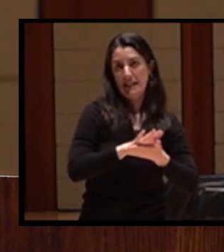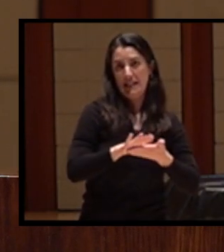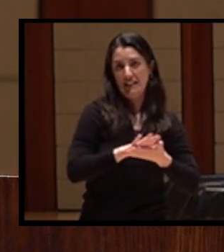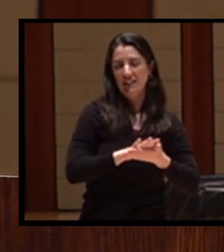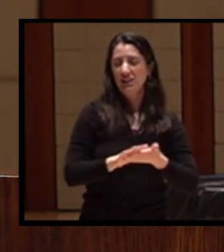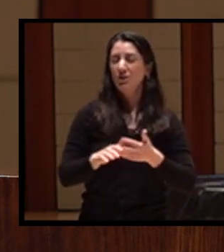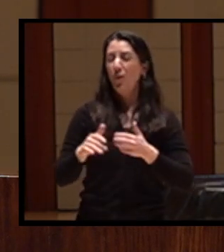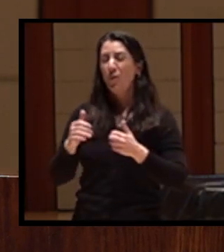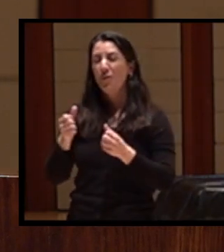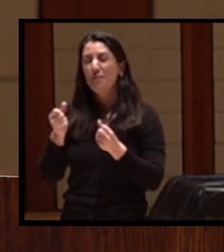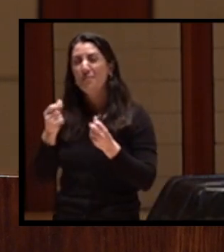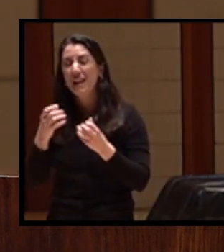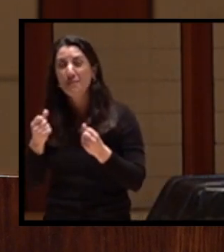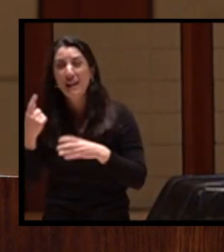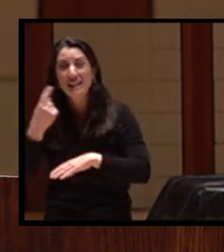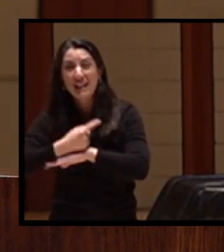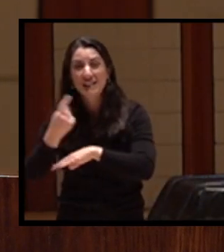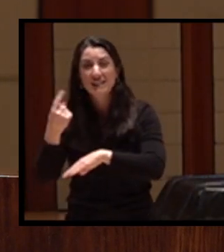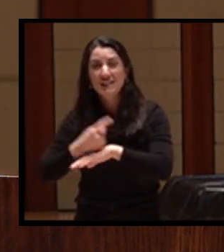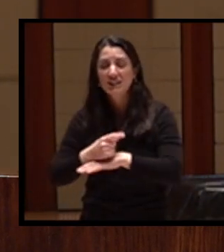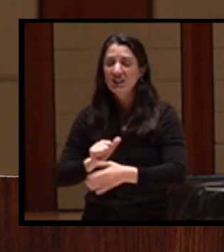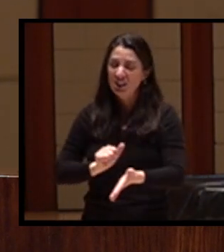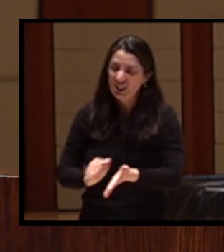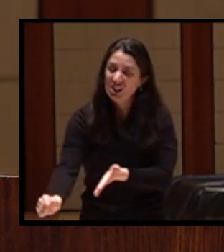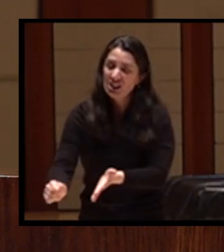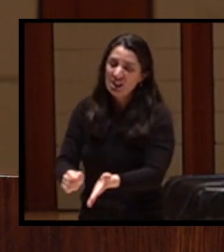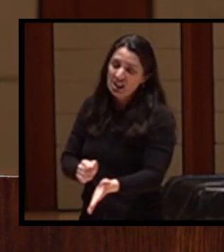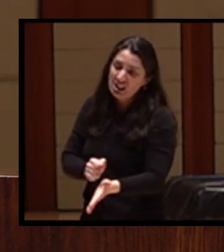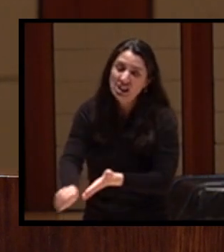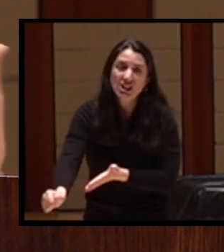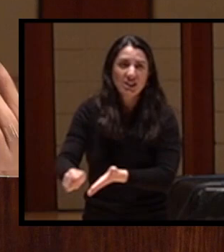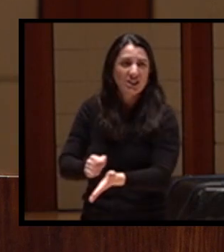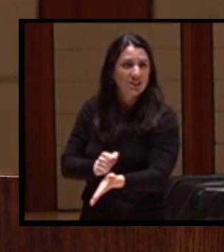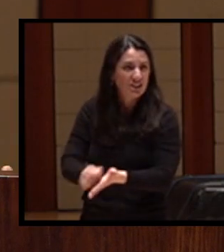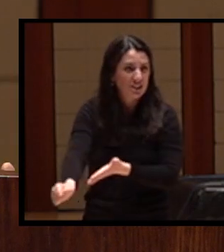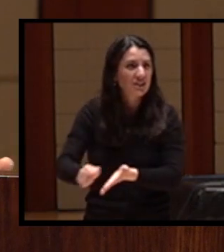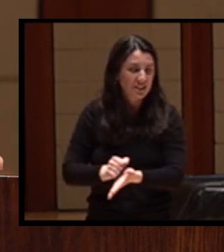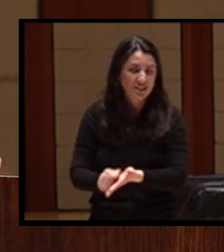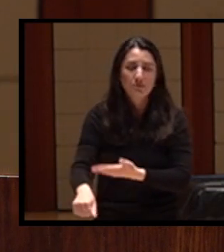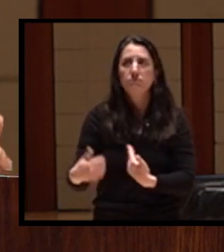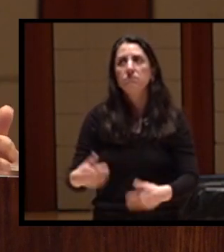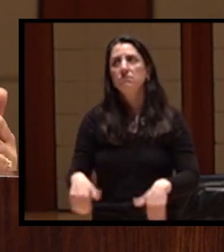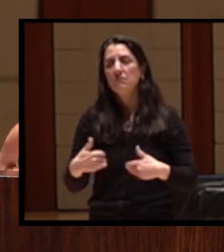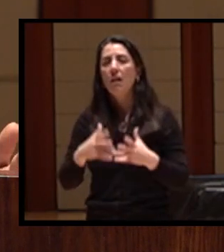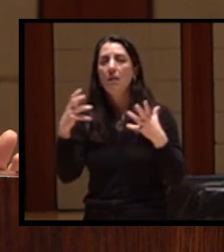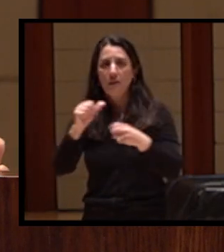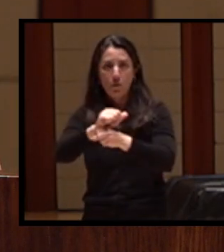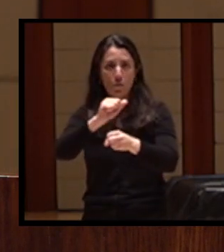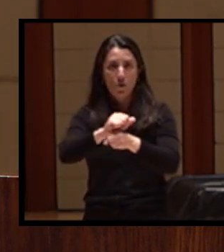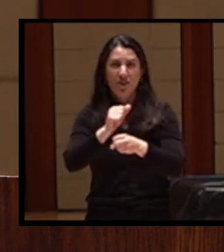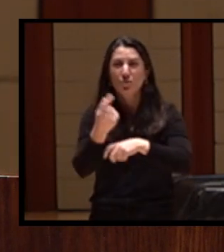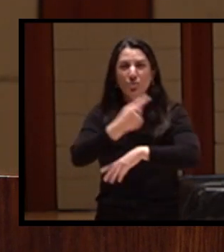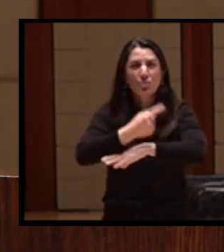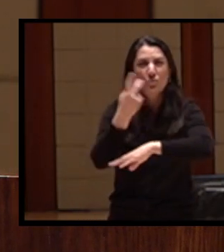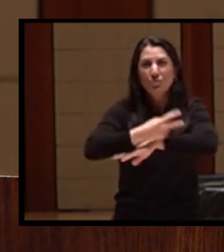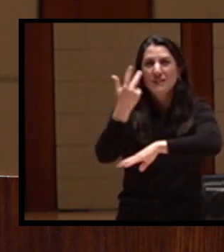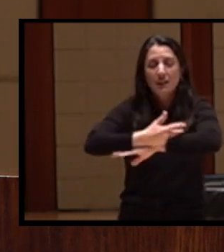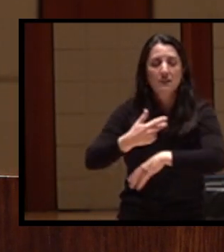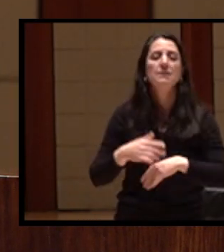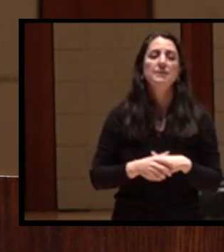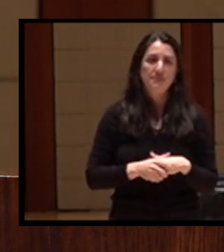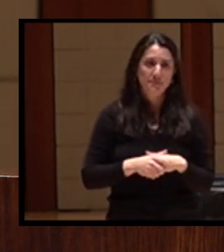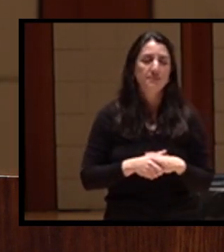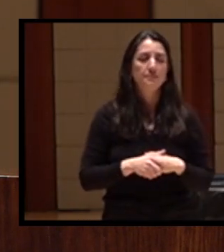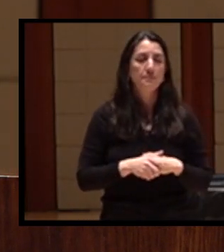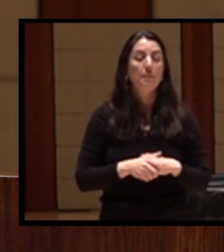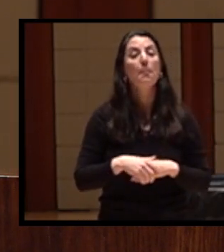scrubbing them down to rags just to get them clean. We also traded with the Russian sailors. And there's evidence